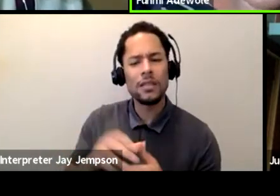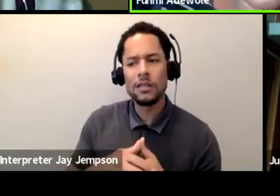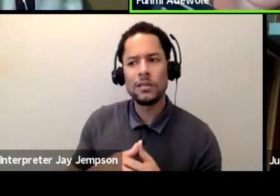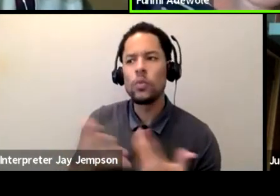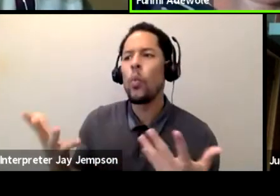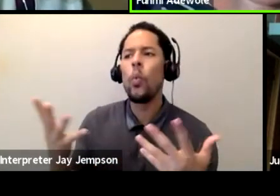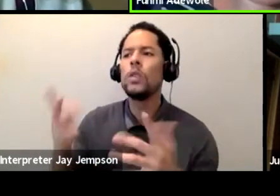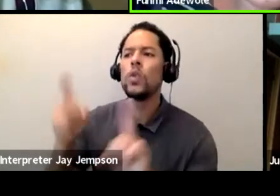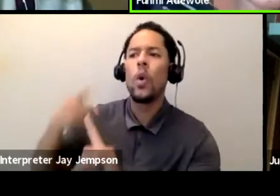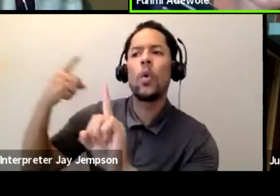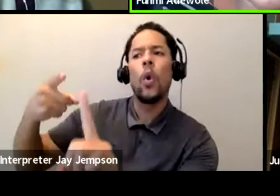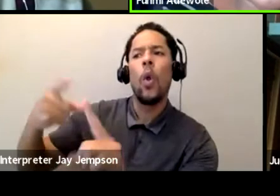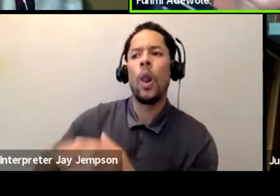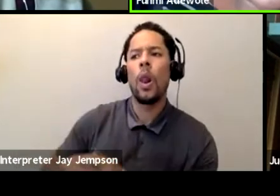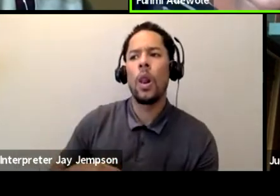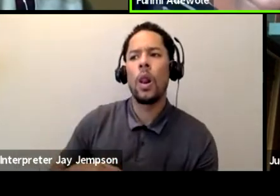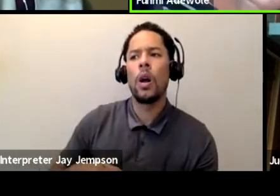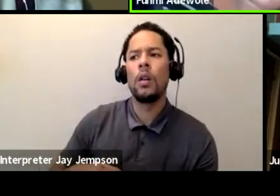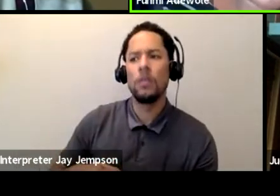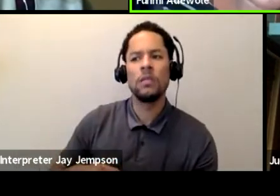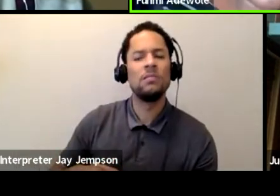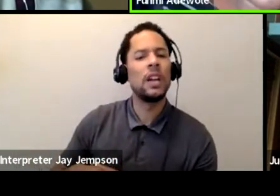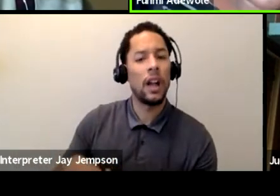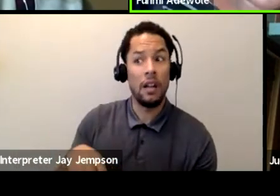to achieve. I'll make them committed to writing.